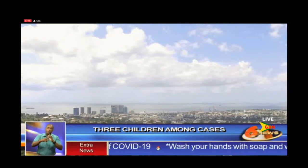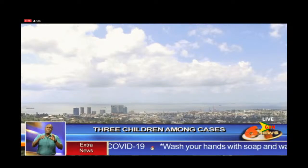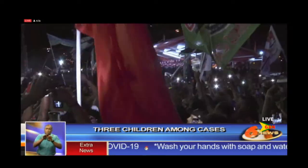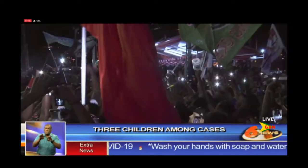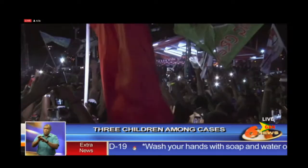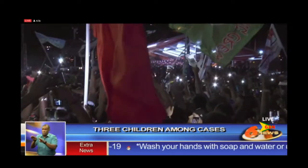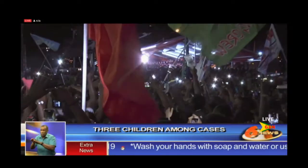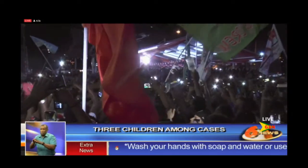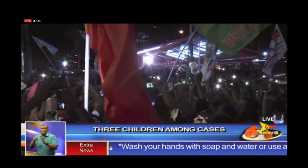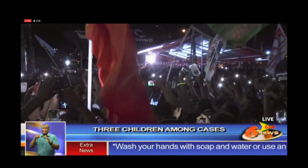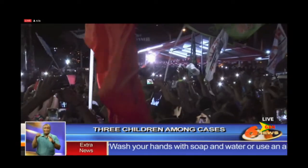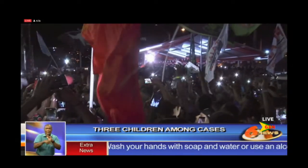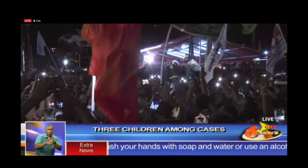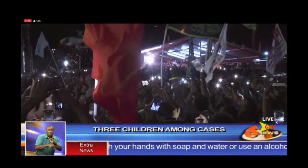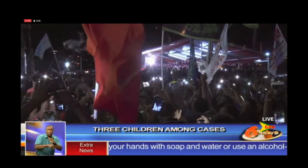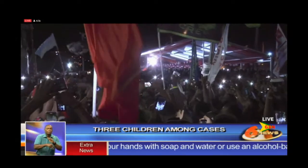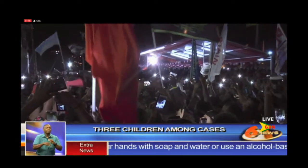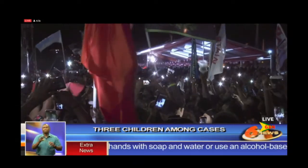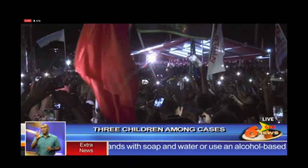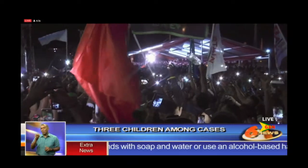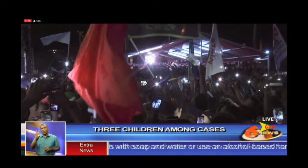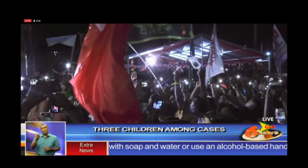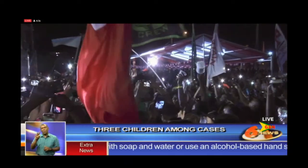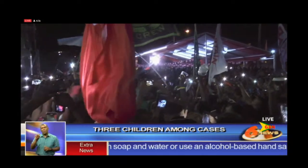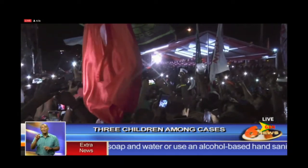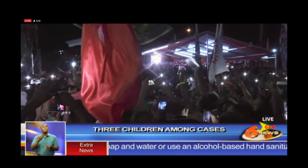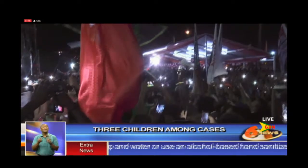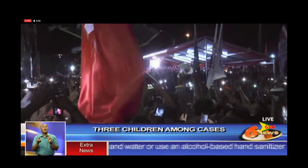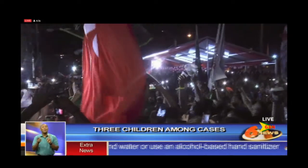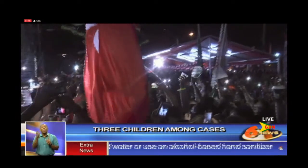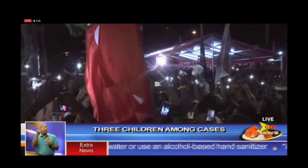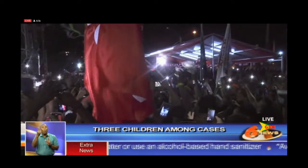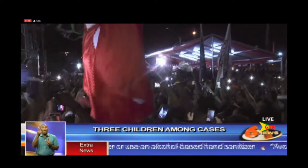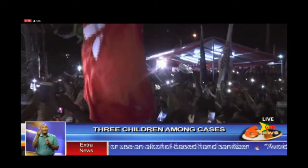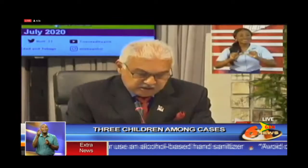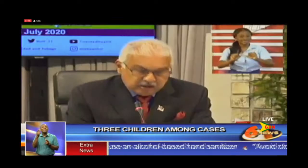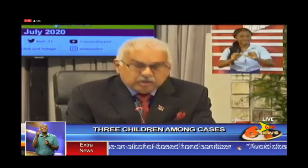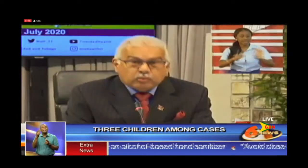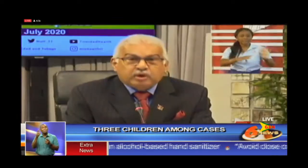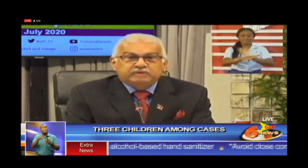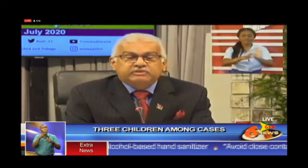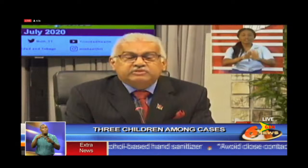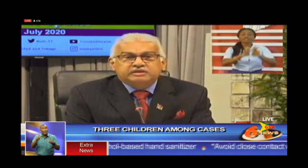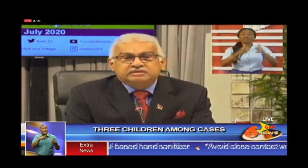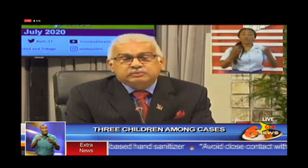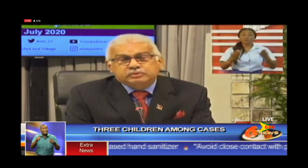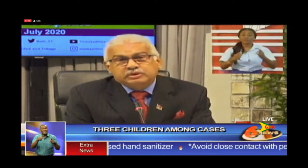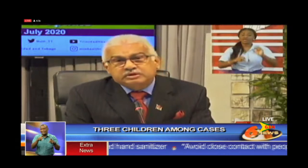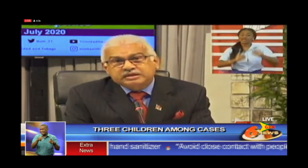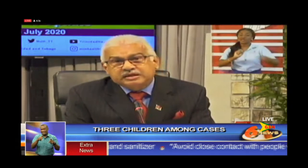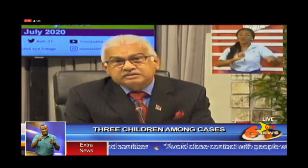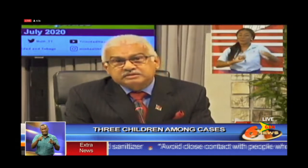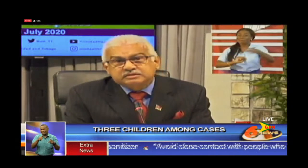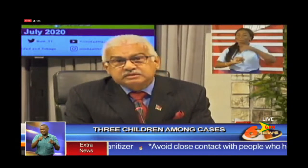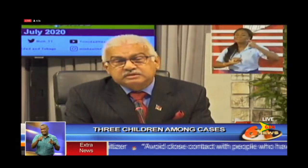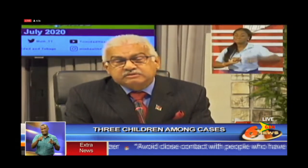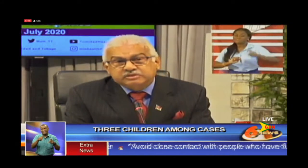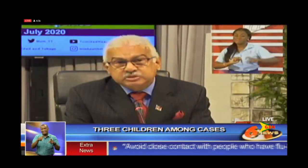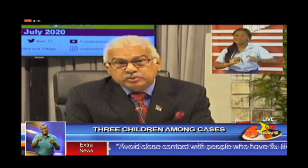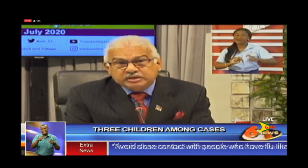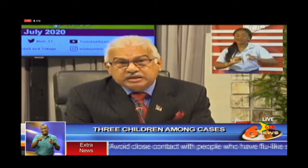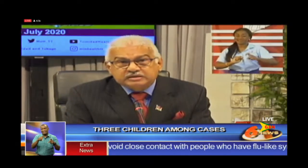time. Unfortunately for one sector, though, the existing measures remain. One of the things that we were looking at